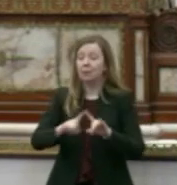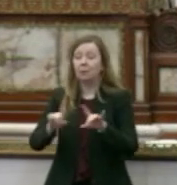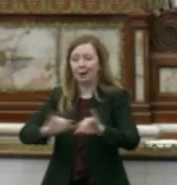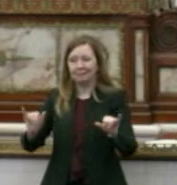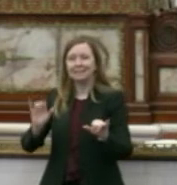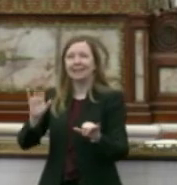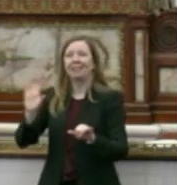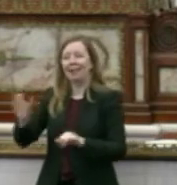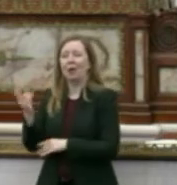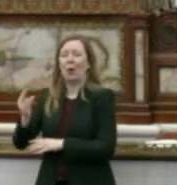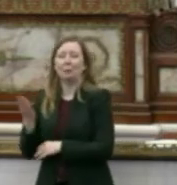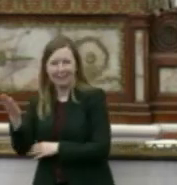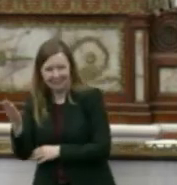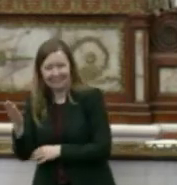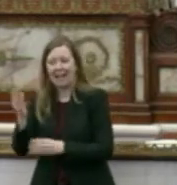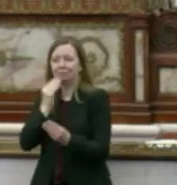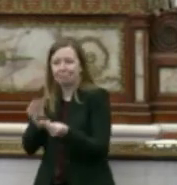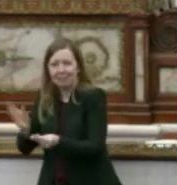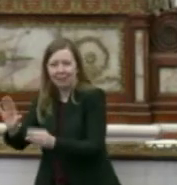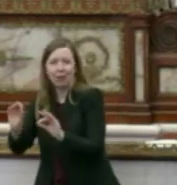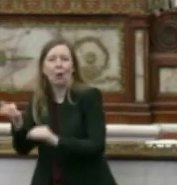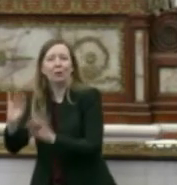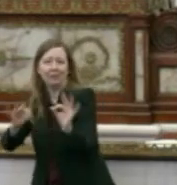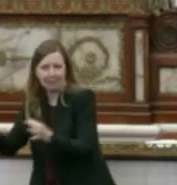own bills and feed their own families.